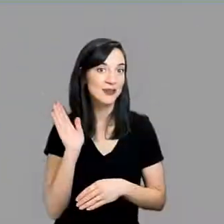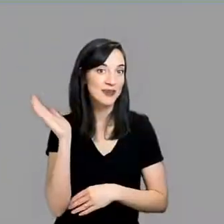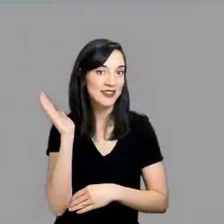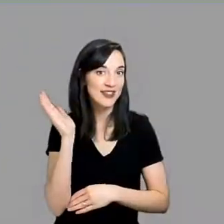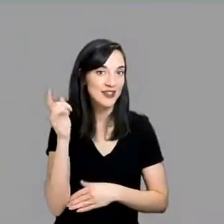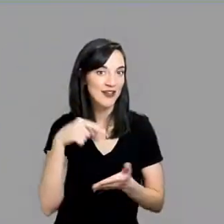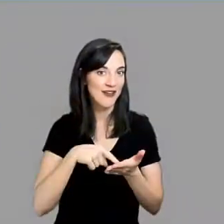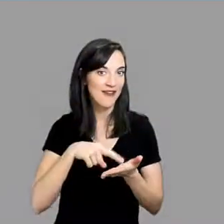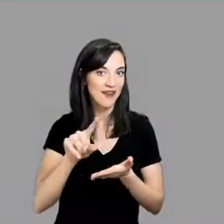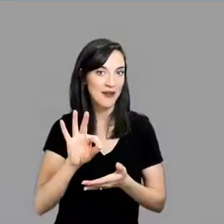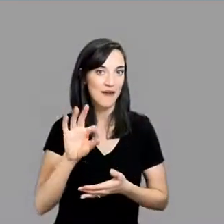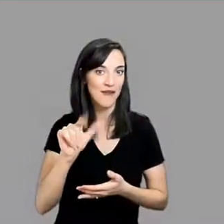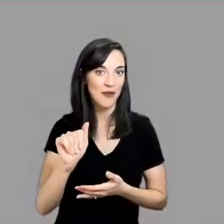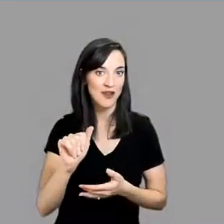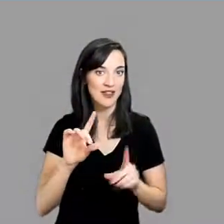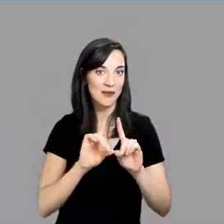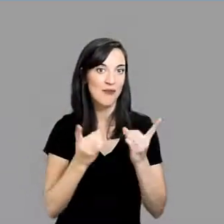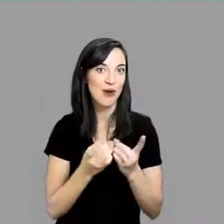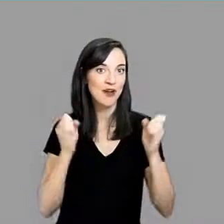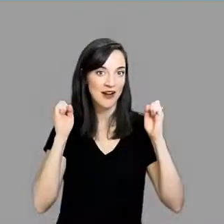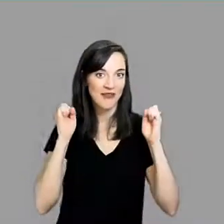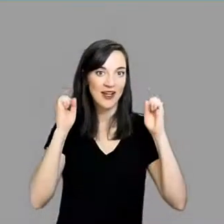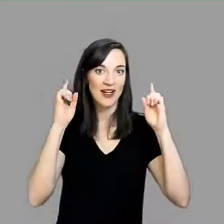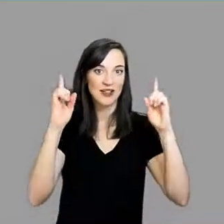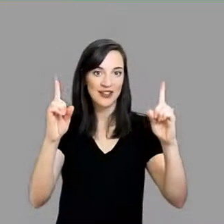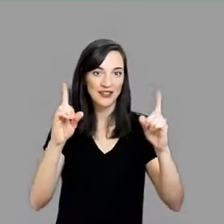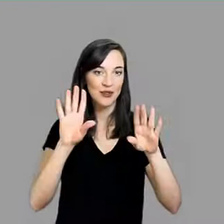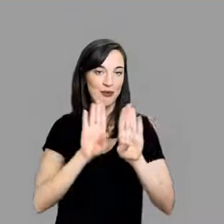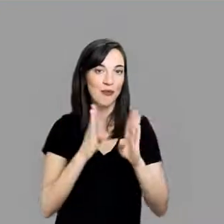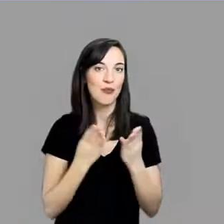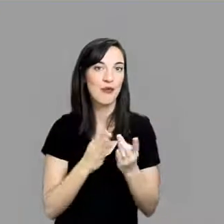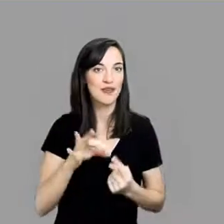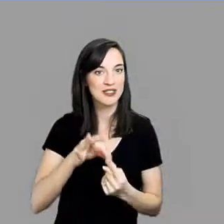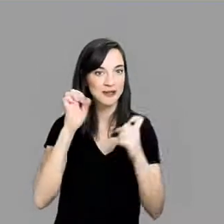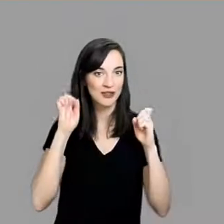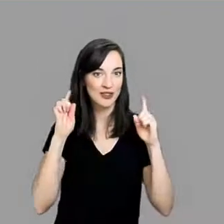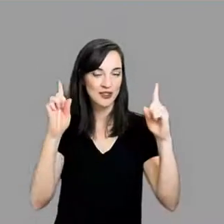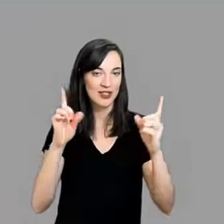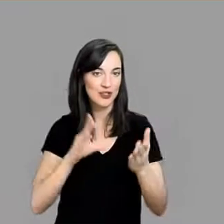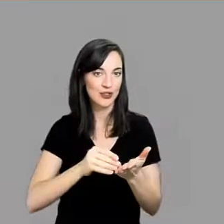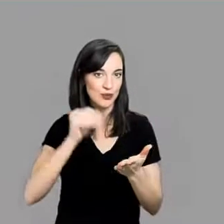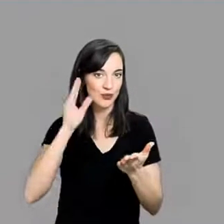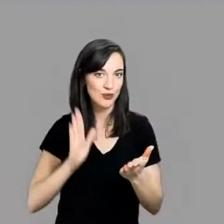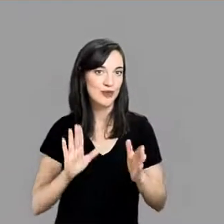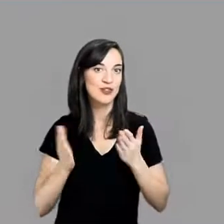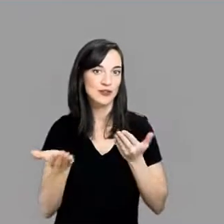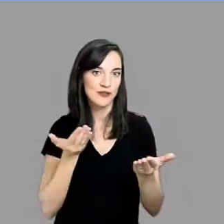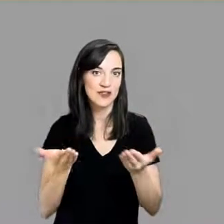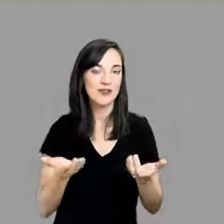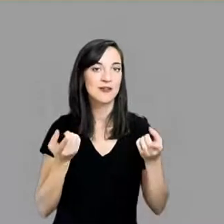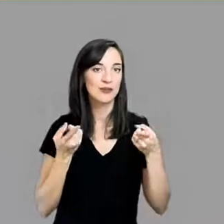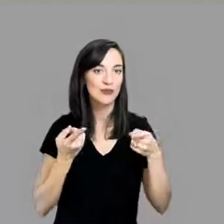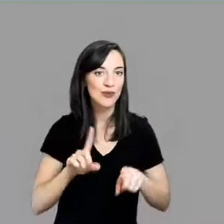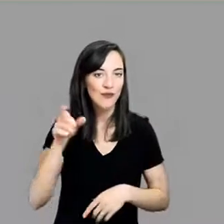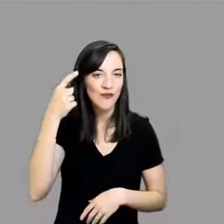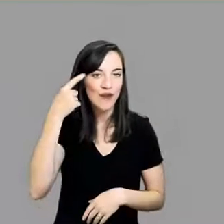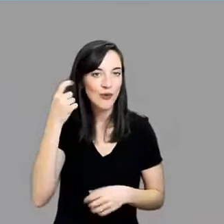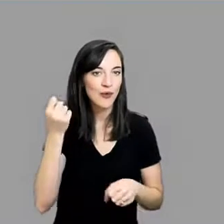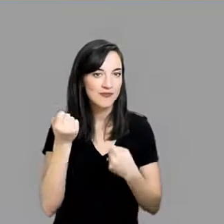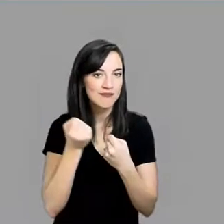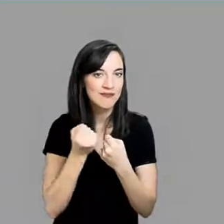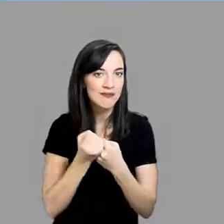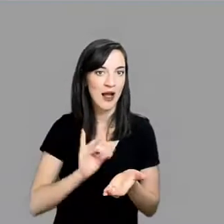This presentation was funded by the Florida Department of Education, Bureau of Exceptional Education and Student Services, through Federal